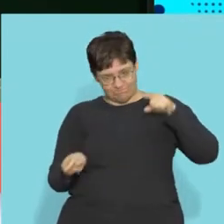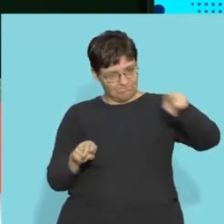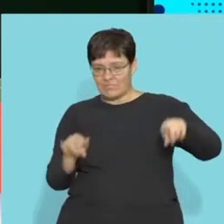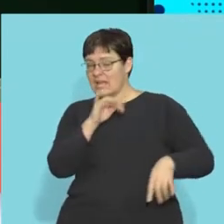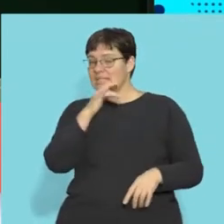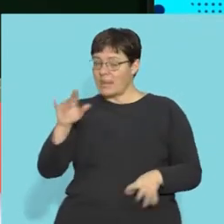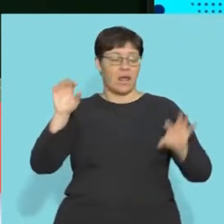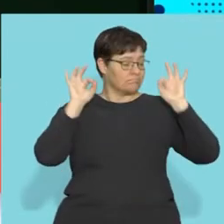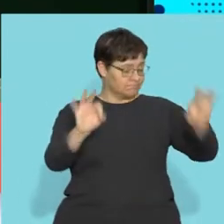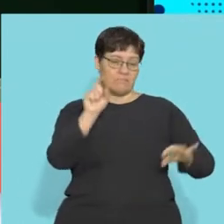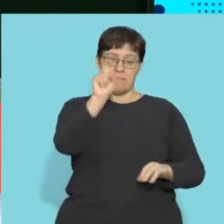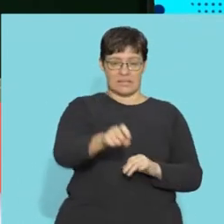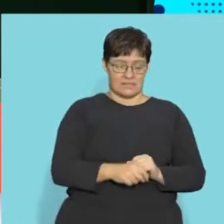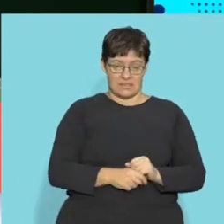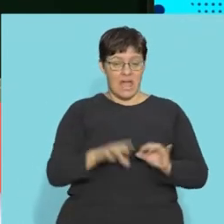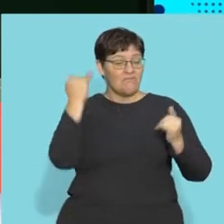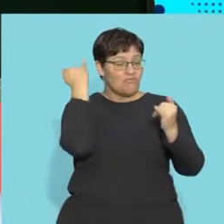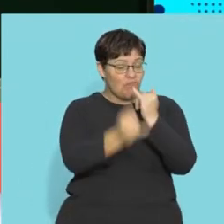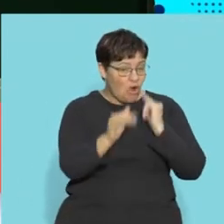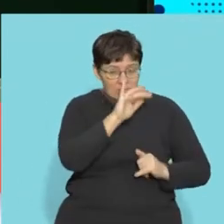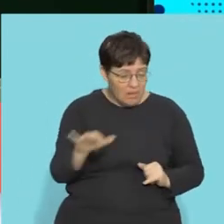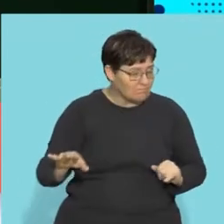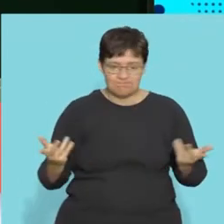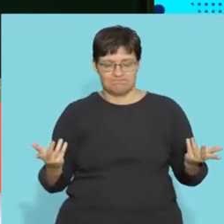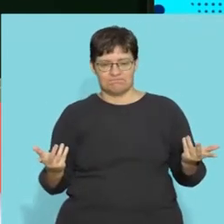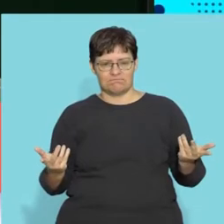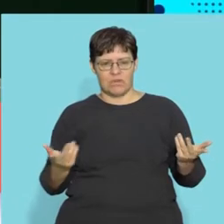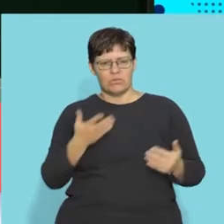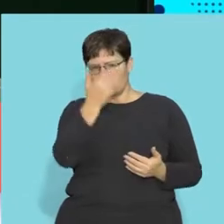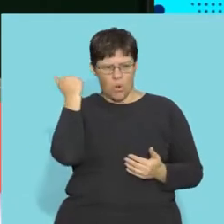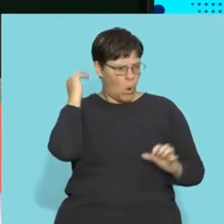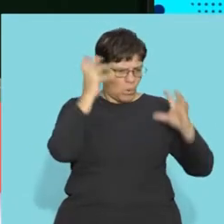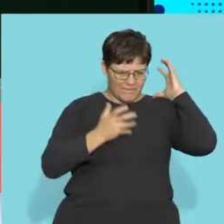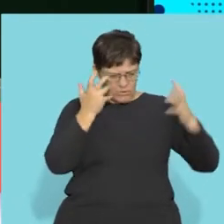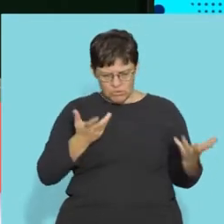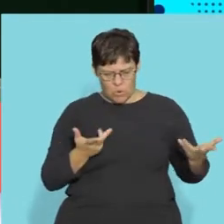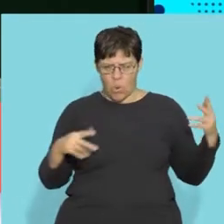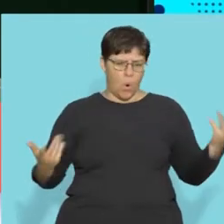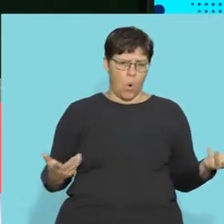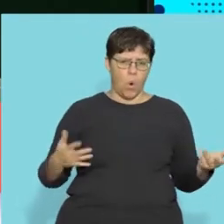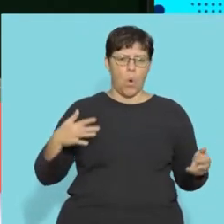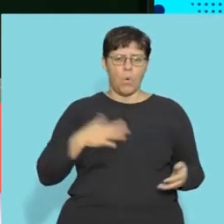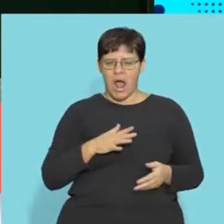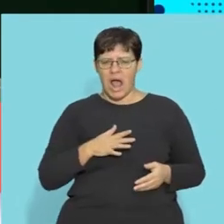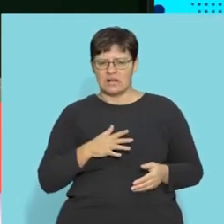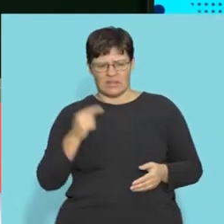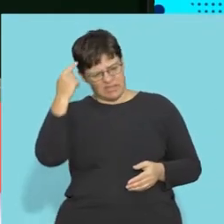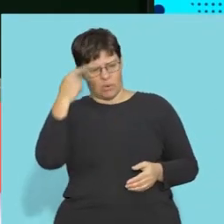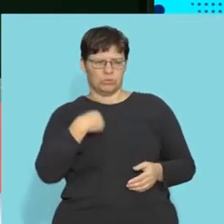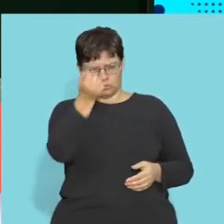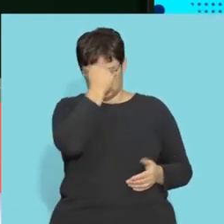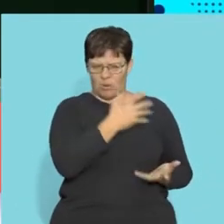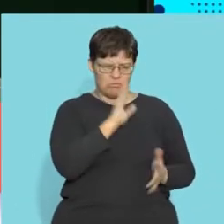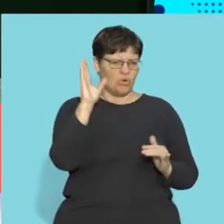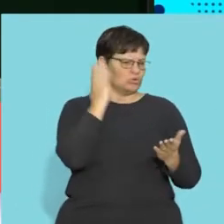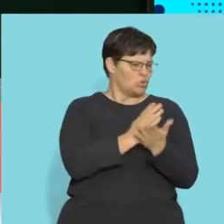so far the cerebrum and the cerebellum goes we don't because some children i don't know whether they get confused or they want to